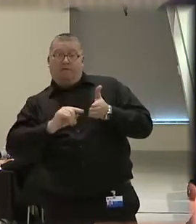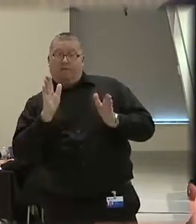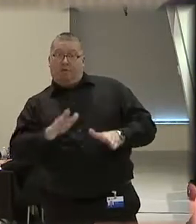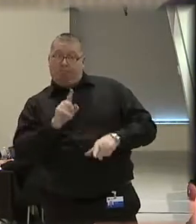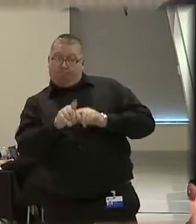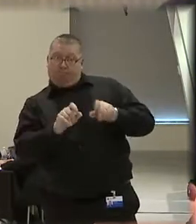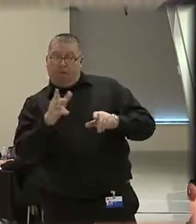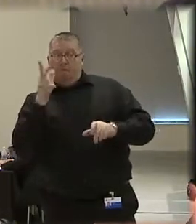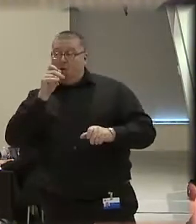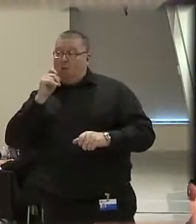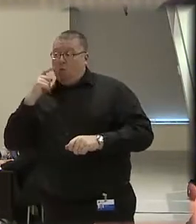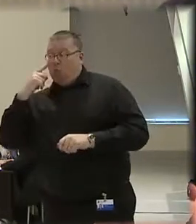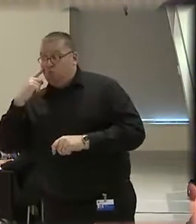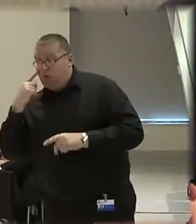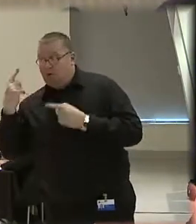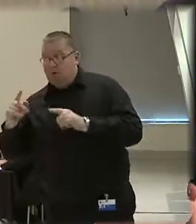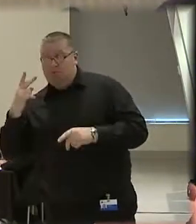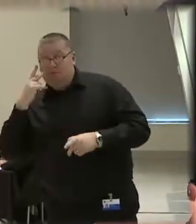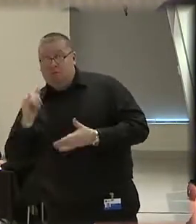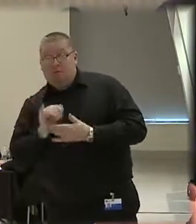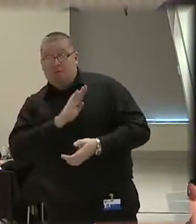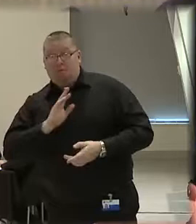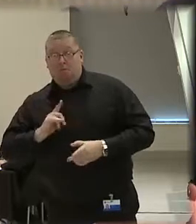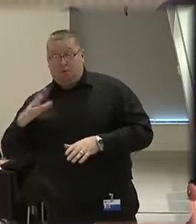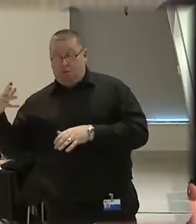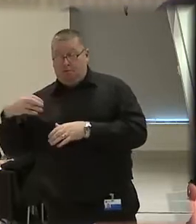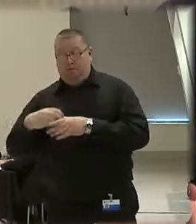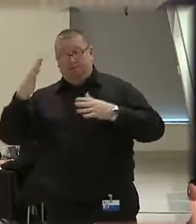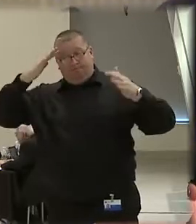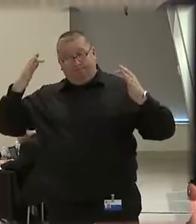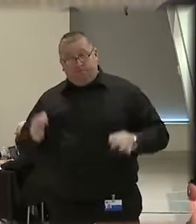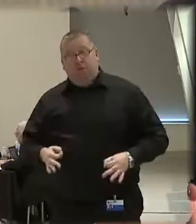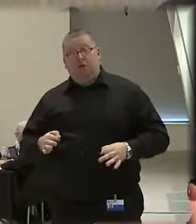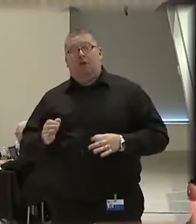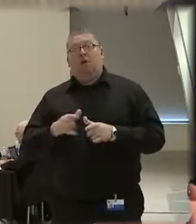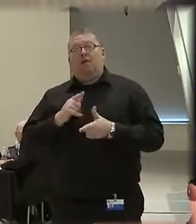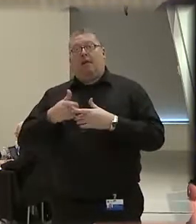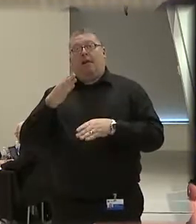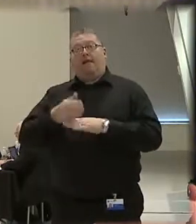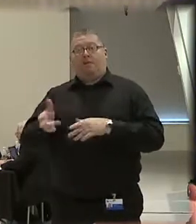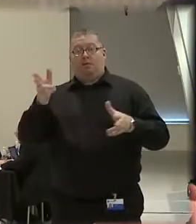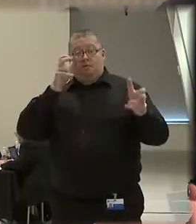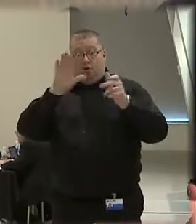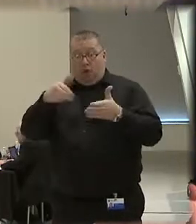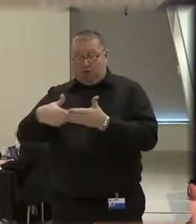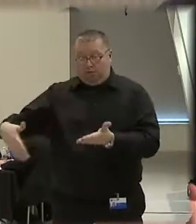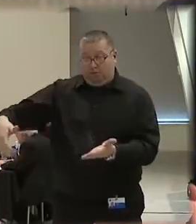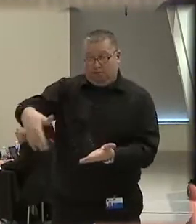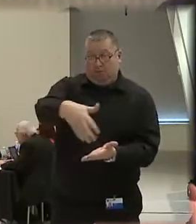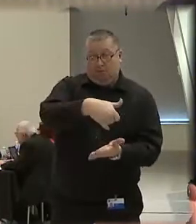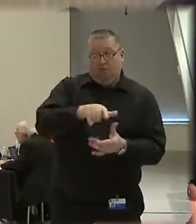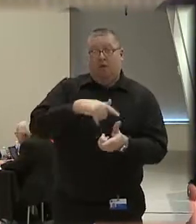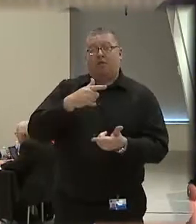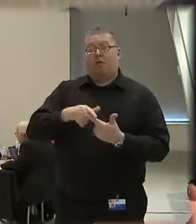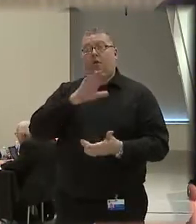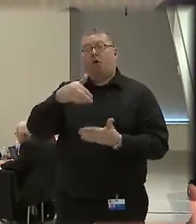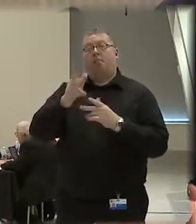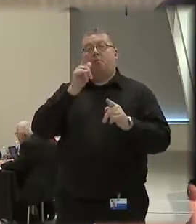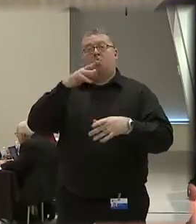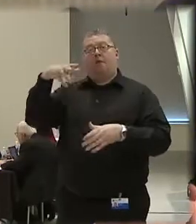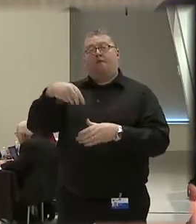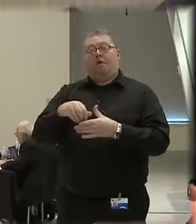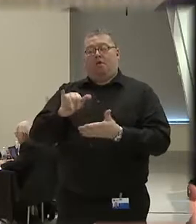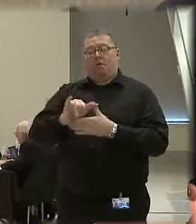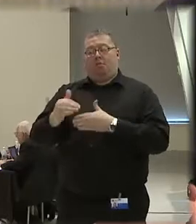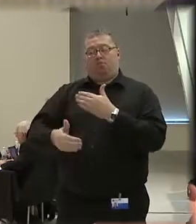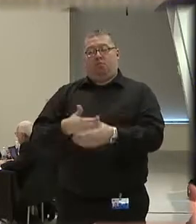members who are involved in the incident. The board then renders their decision first on the actual use of force and then on all aspects associated with the incident.